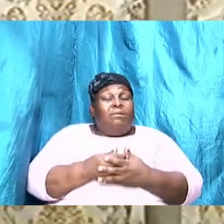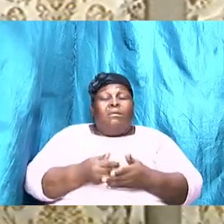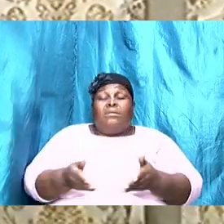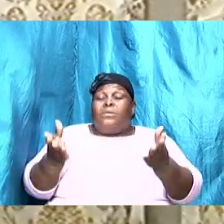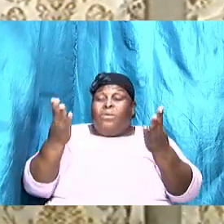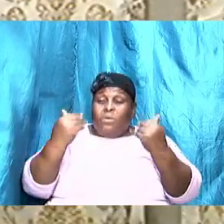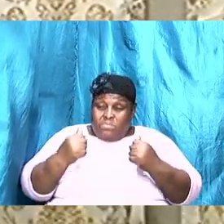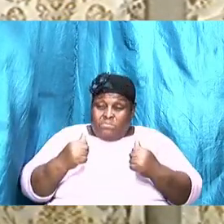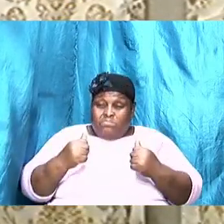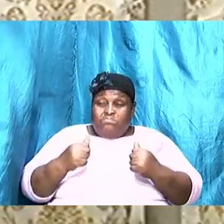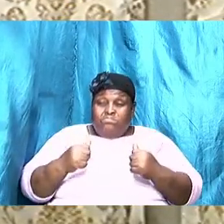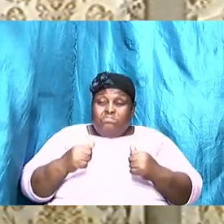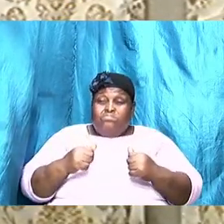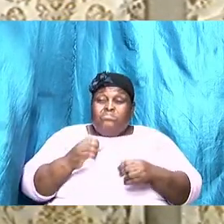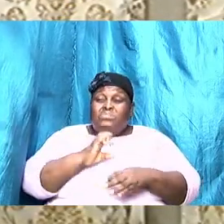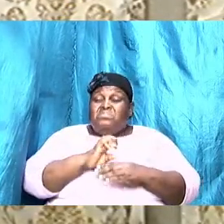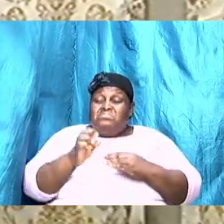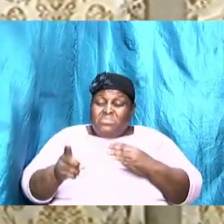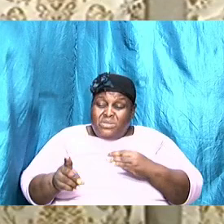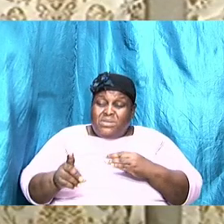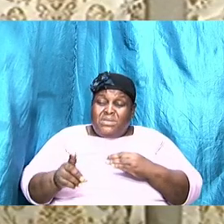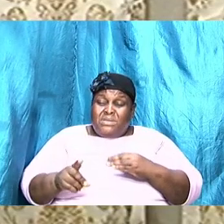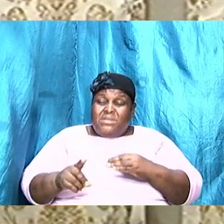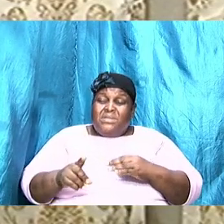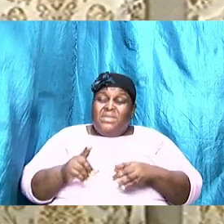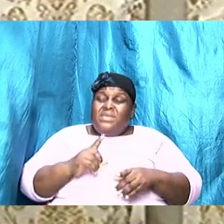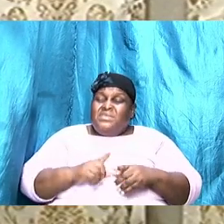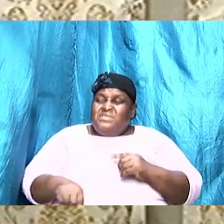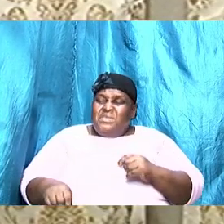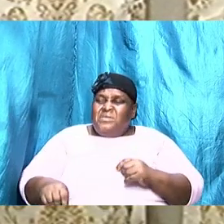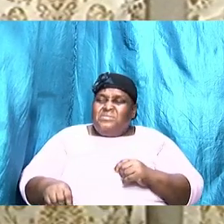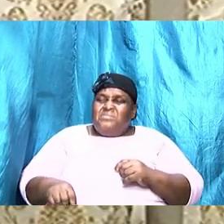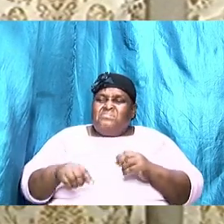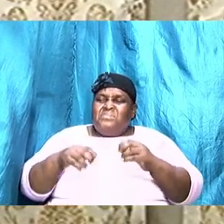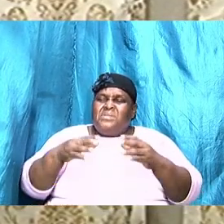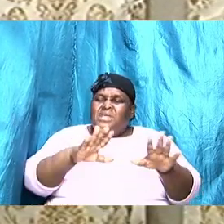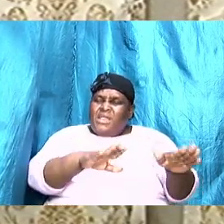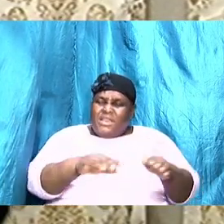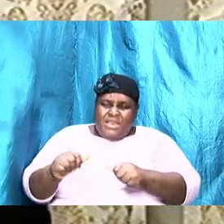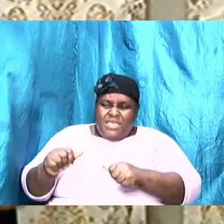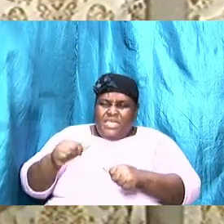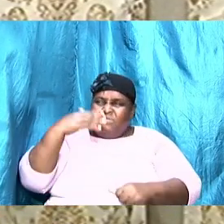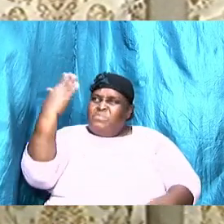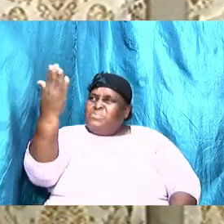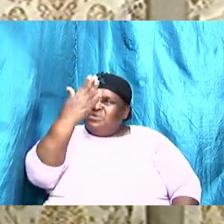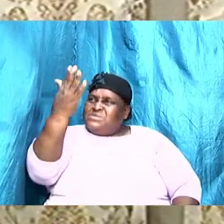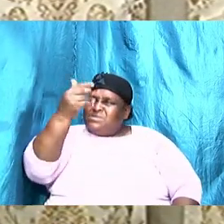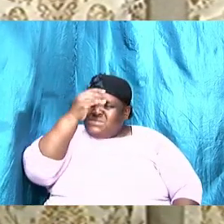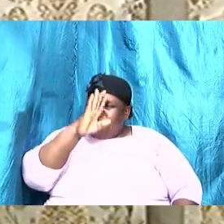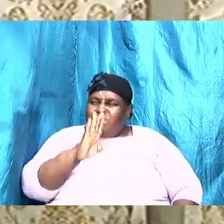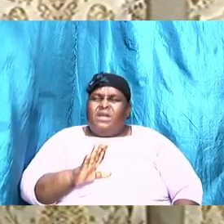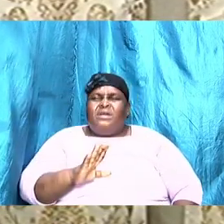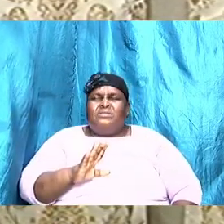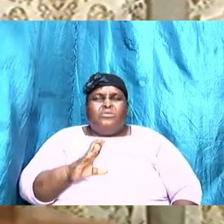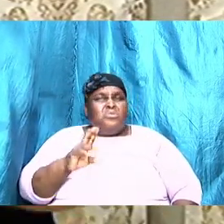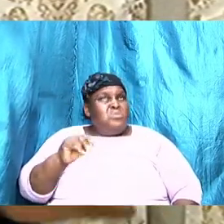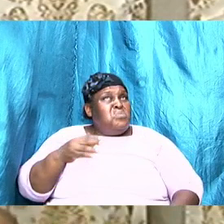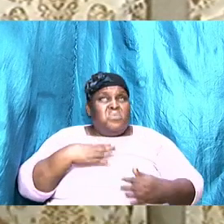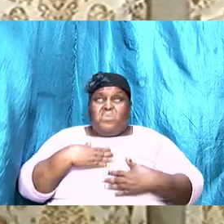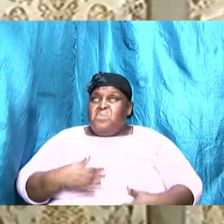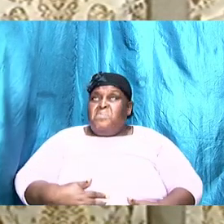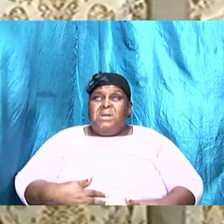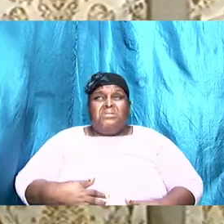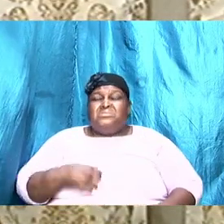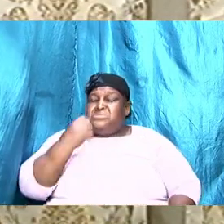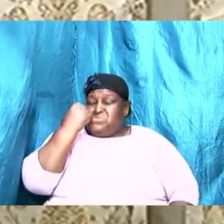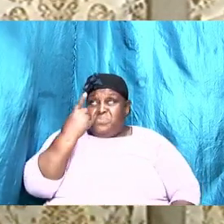And then they walk out of the presence of God. But nobody gets up and just walks out of the presence of God overnight and says, I